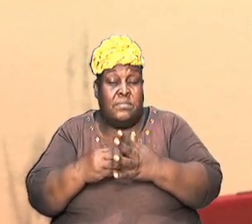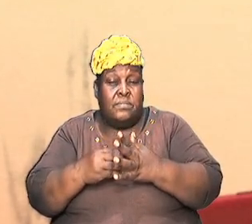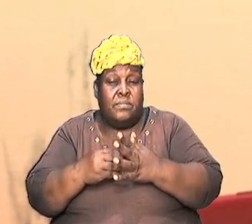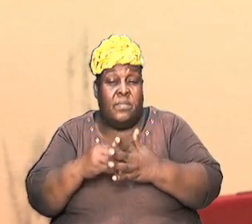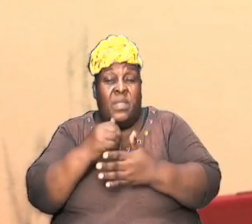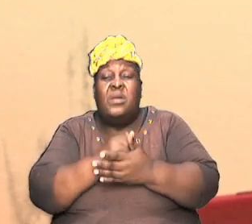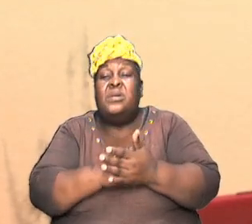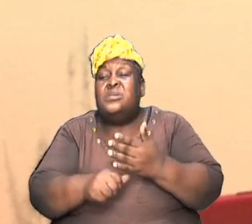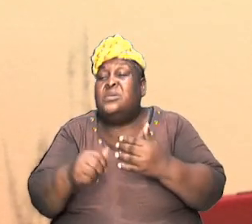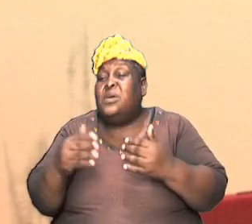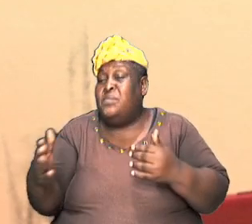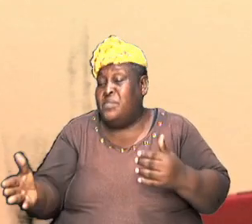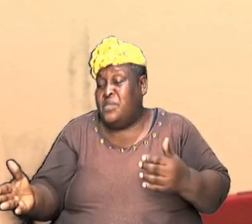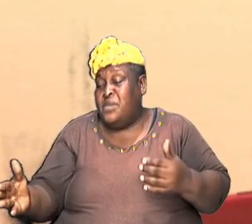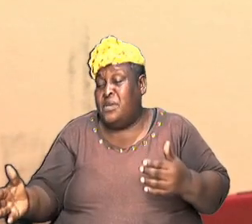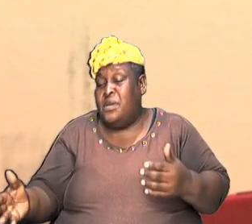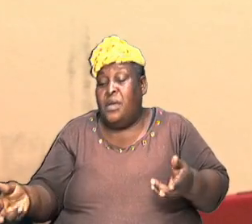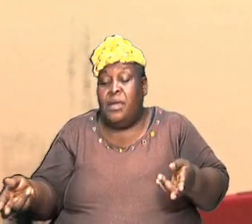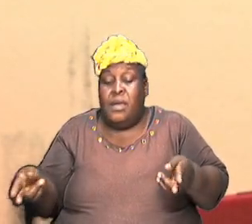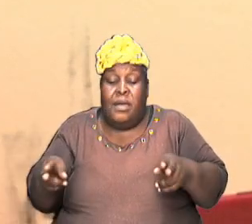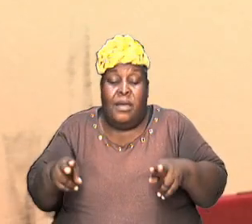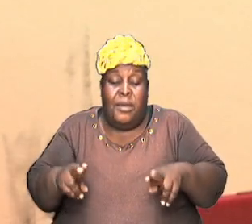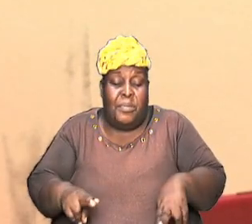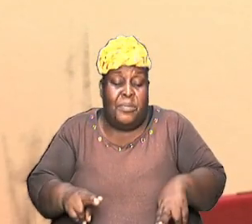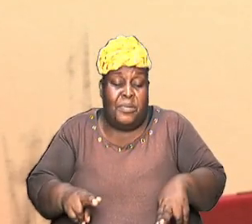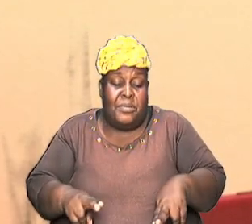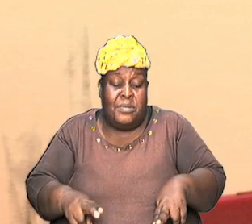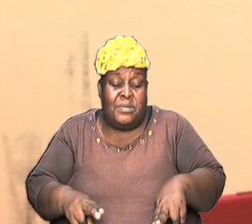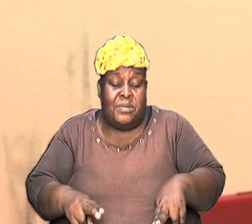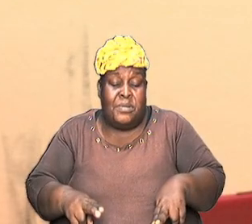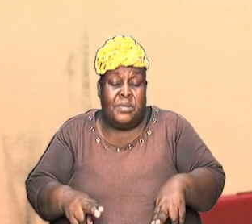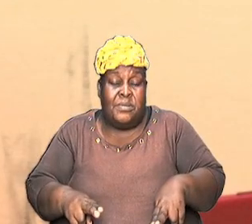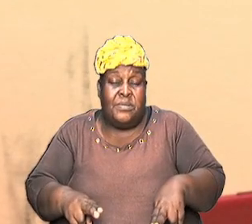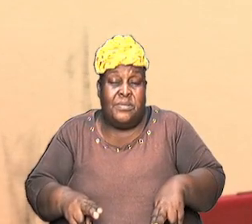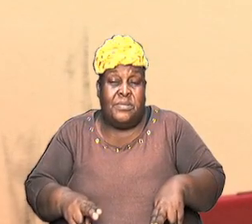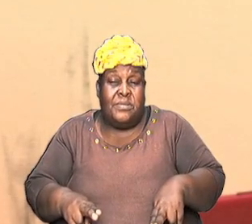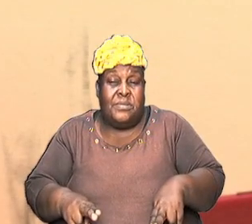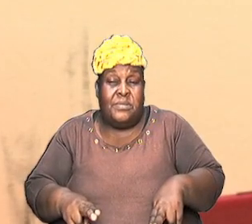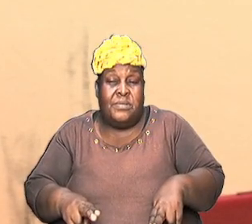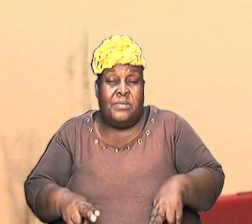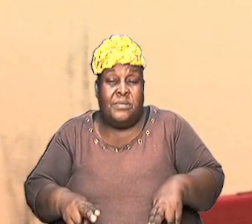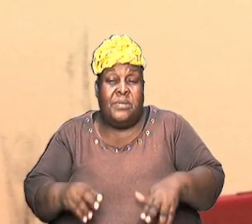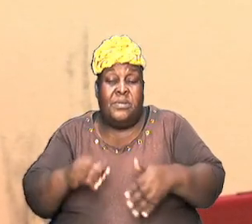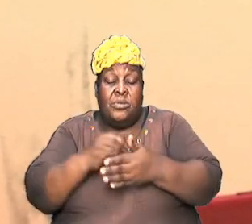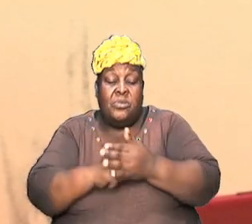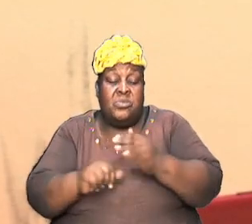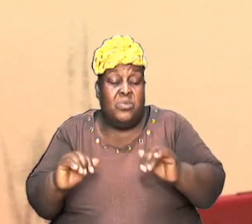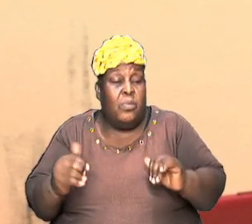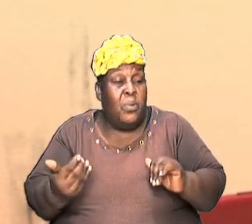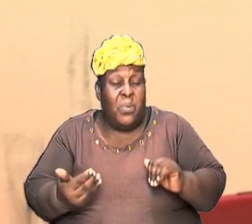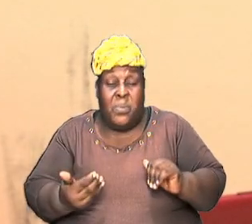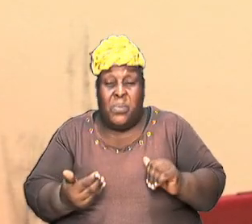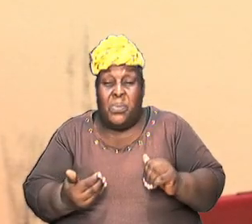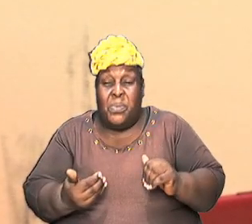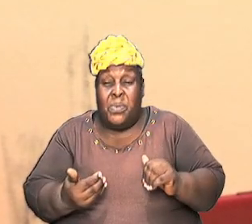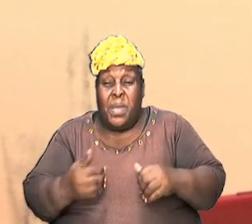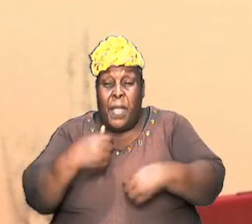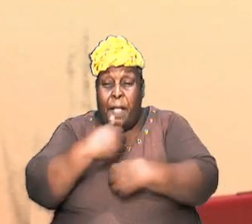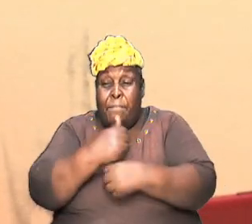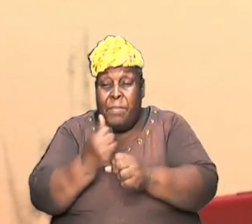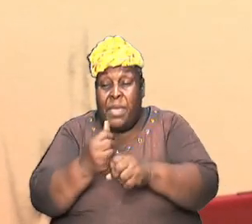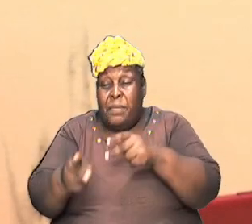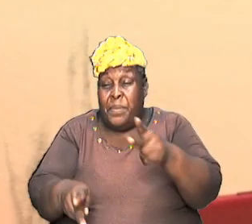something tremendous happened and this this has somehow caused